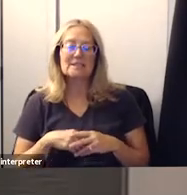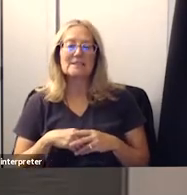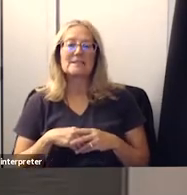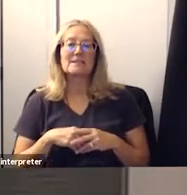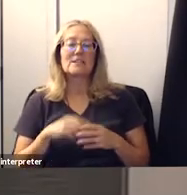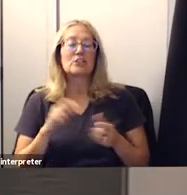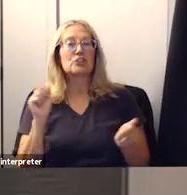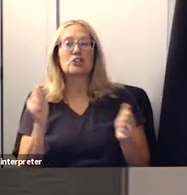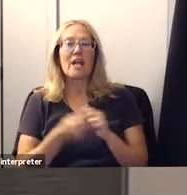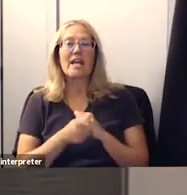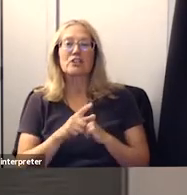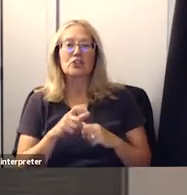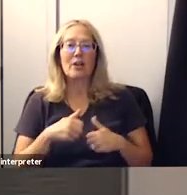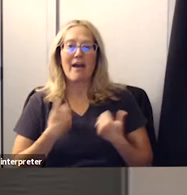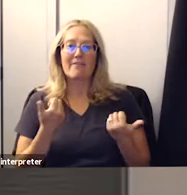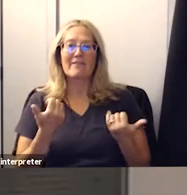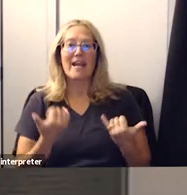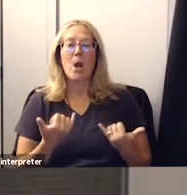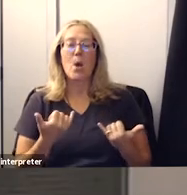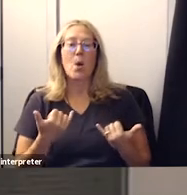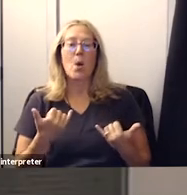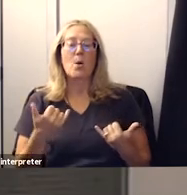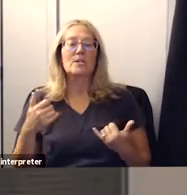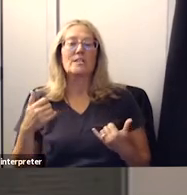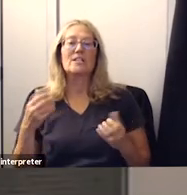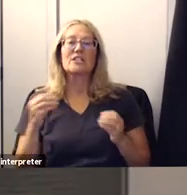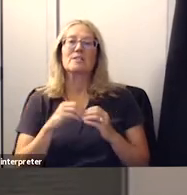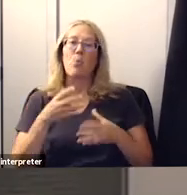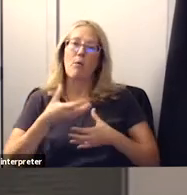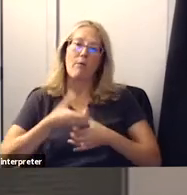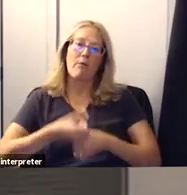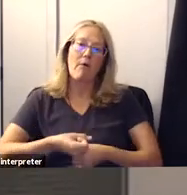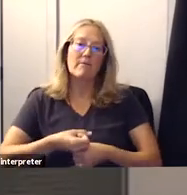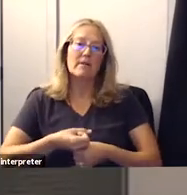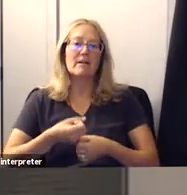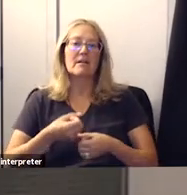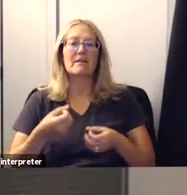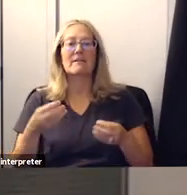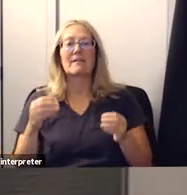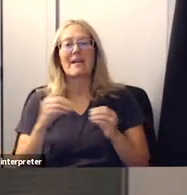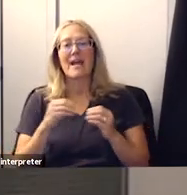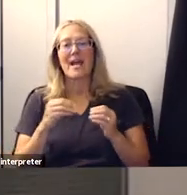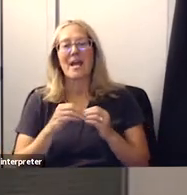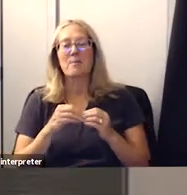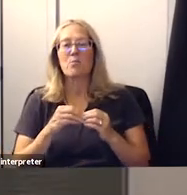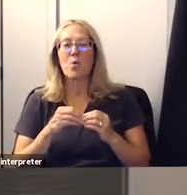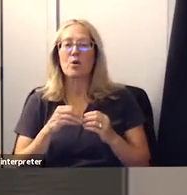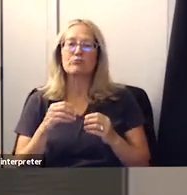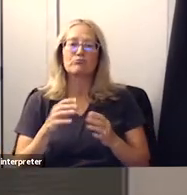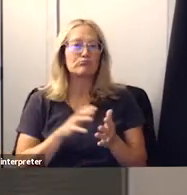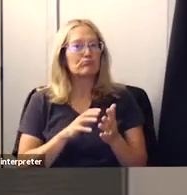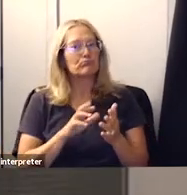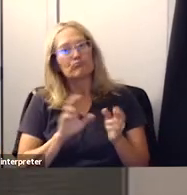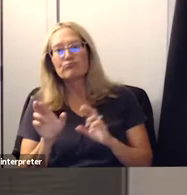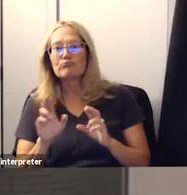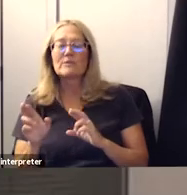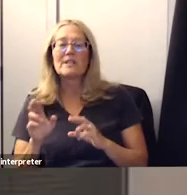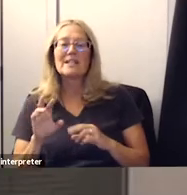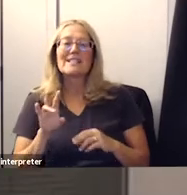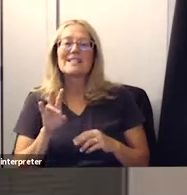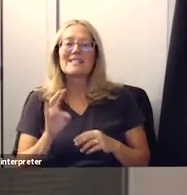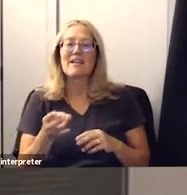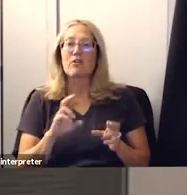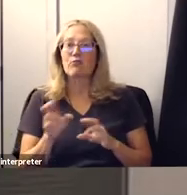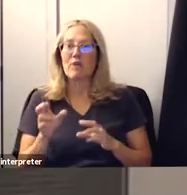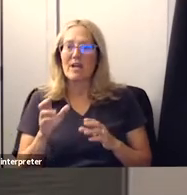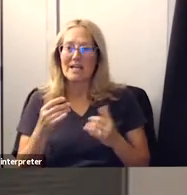game changer she said she's walking around a little bit more confidently and taller now as she prepares for seventh grade and she said my only